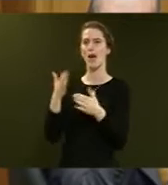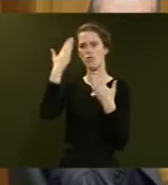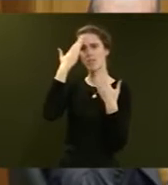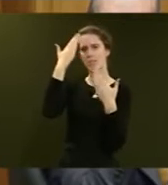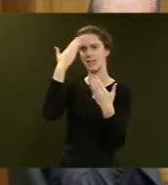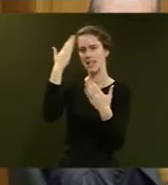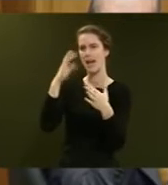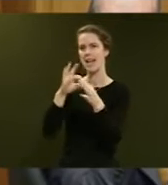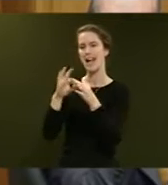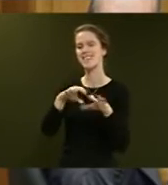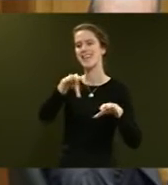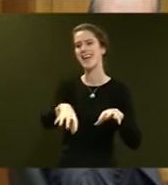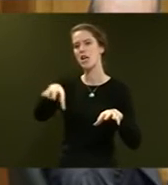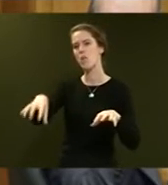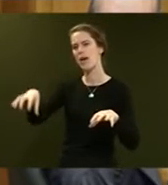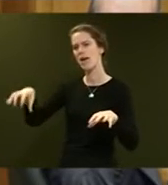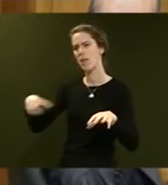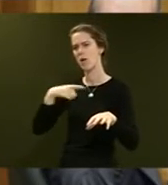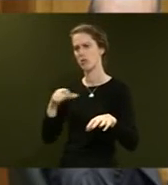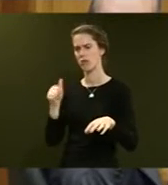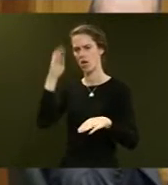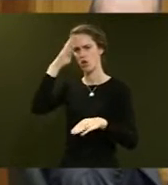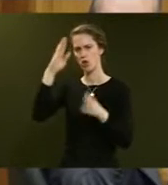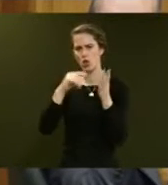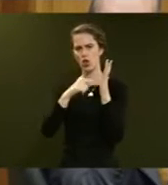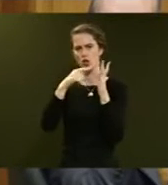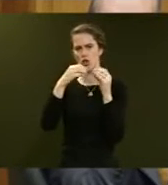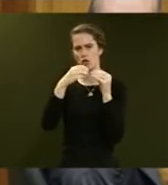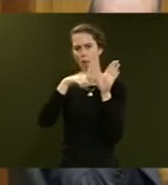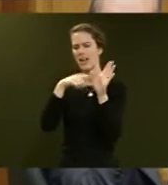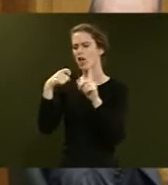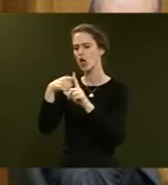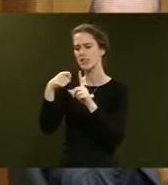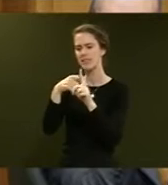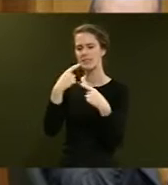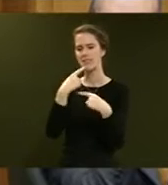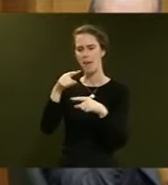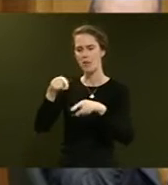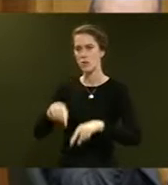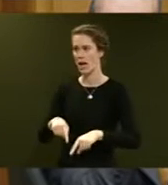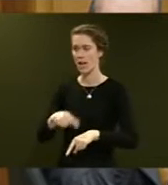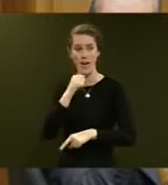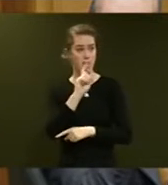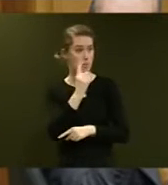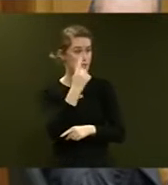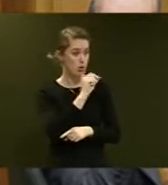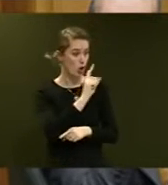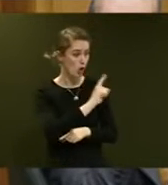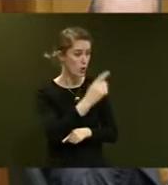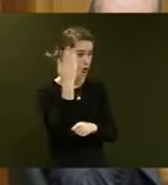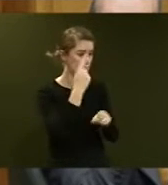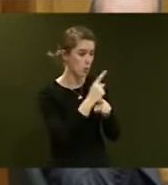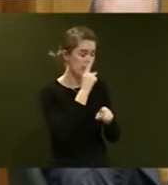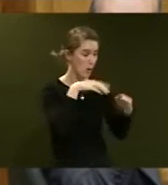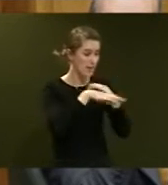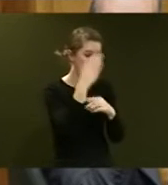engages iwi, given Sir Toby Curtis's statement today, if the Minister hasn't gone to the schools to talk to the people in the